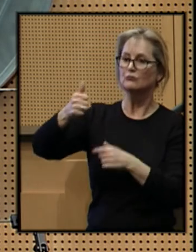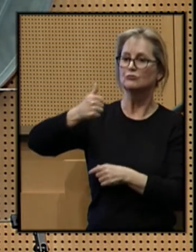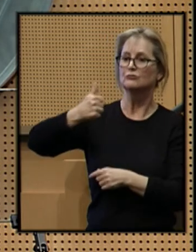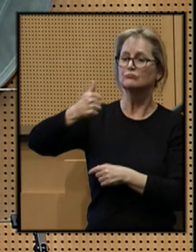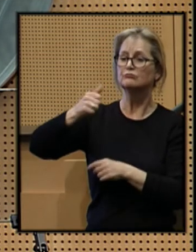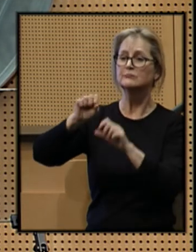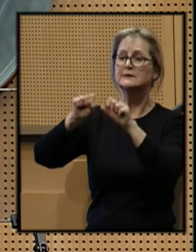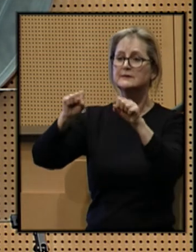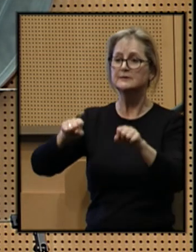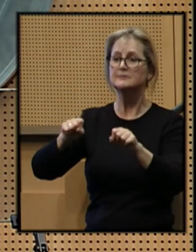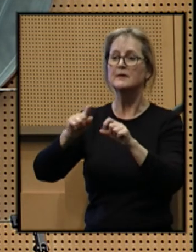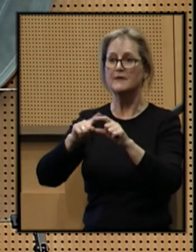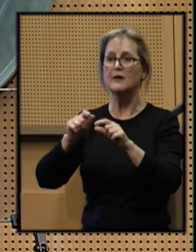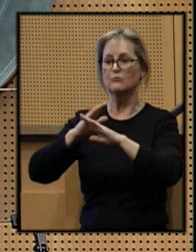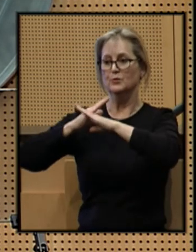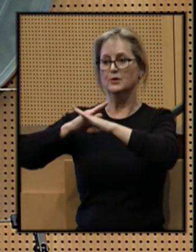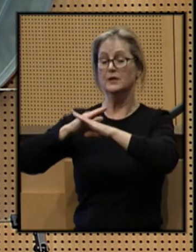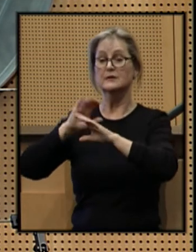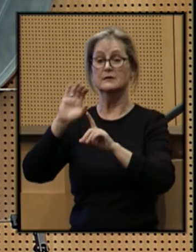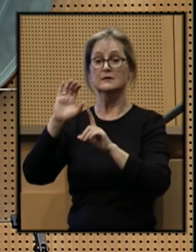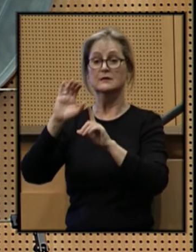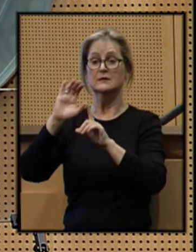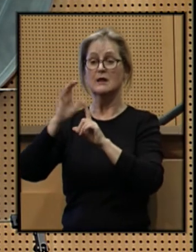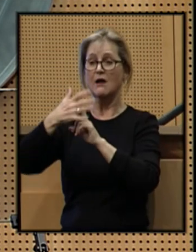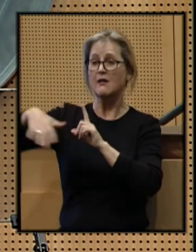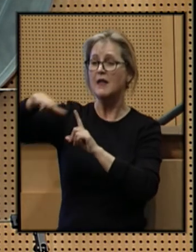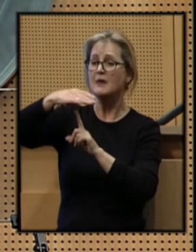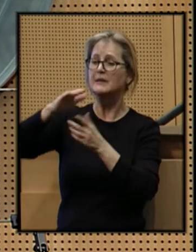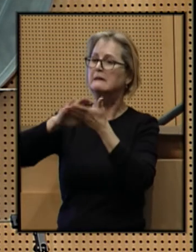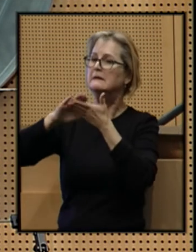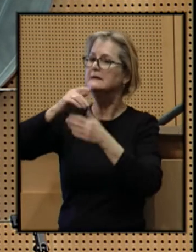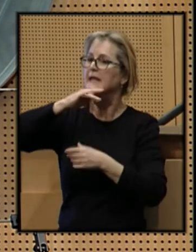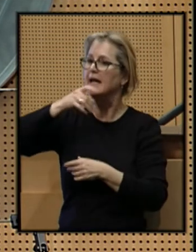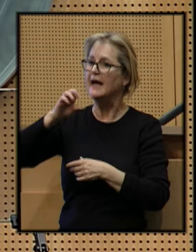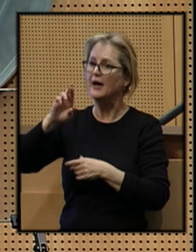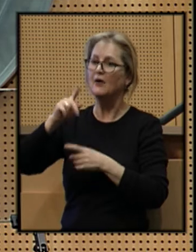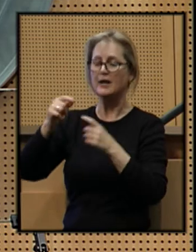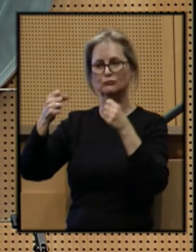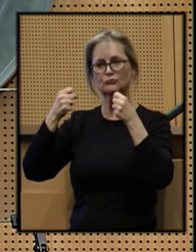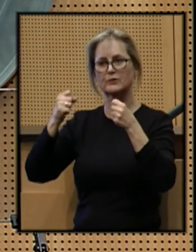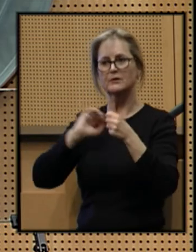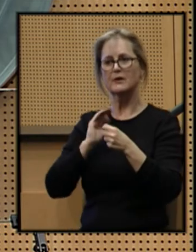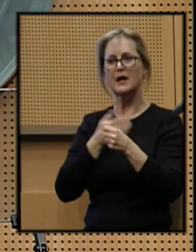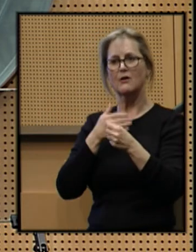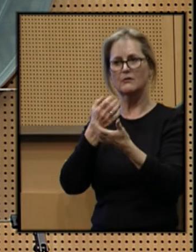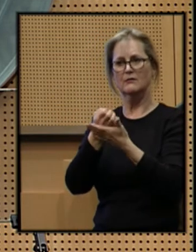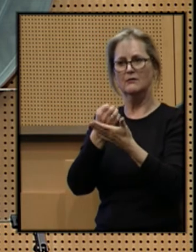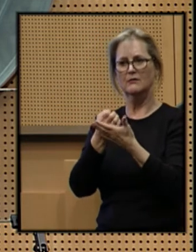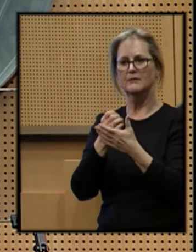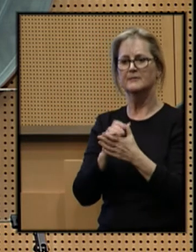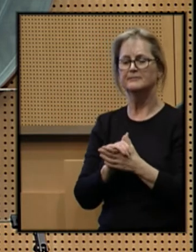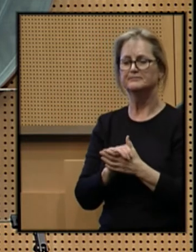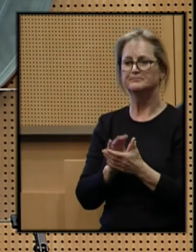system that protects our climate, cleans our air, and strengthens our economy.